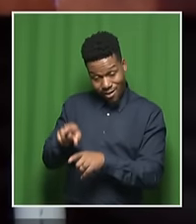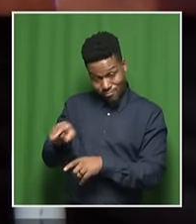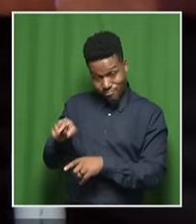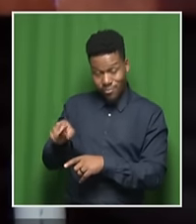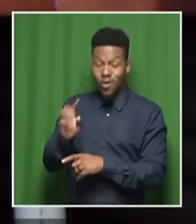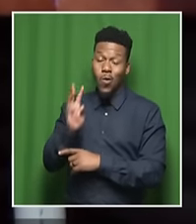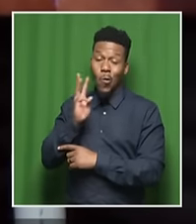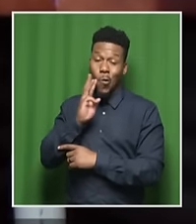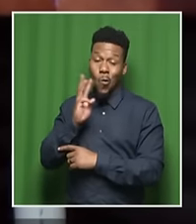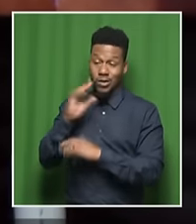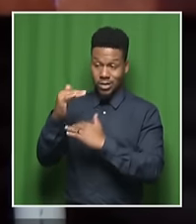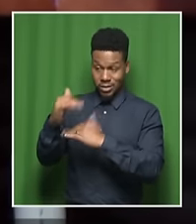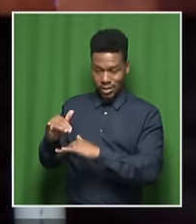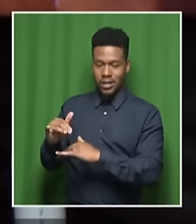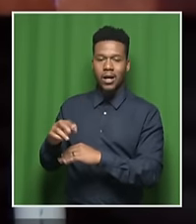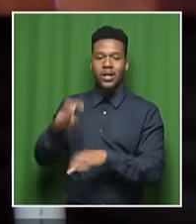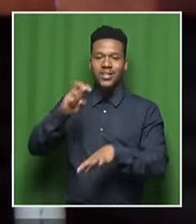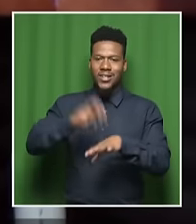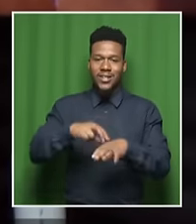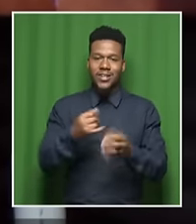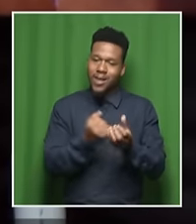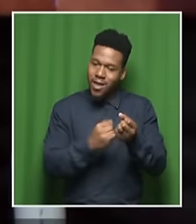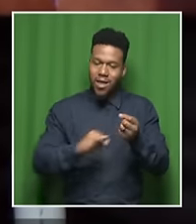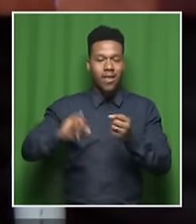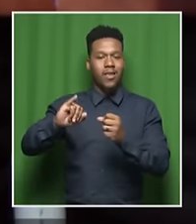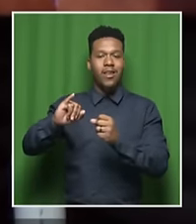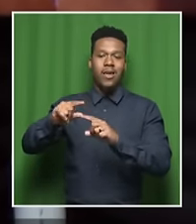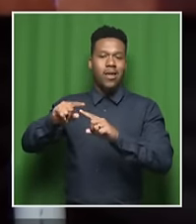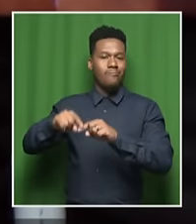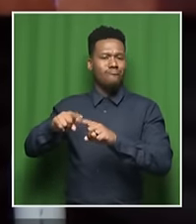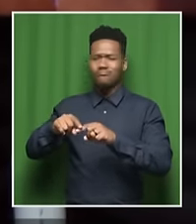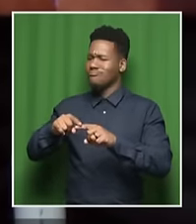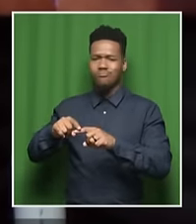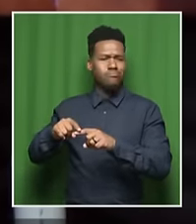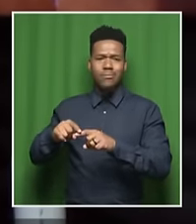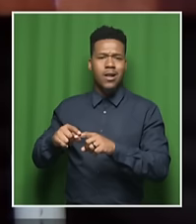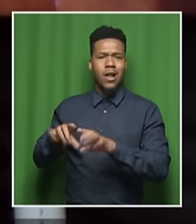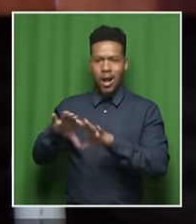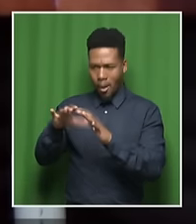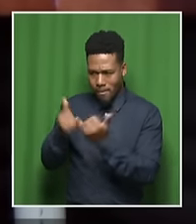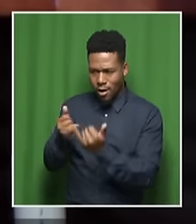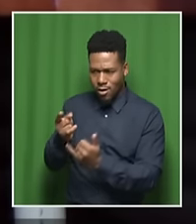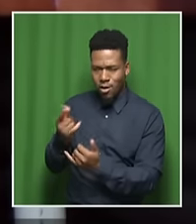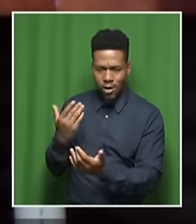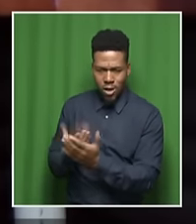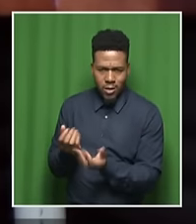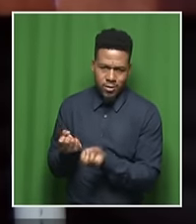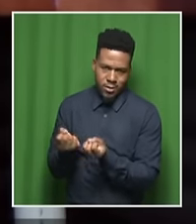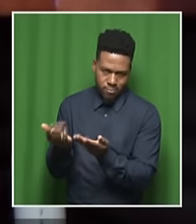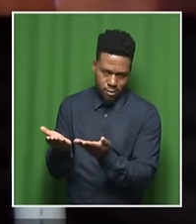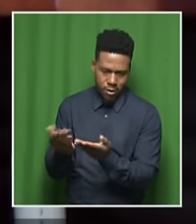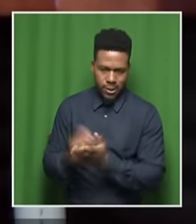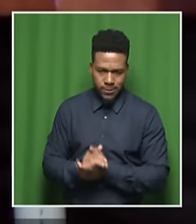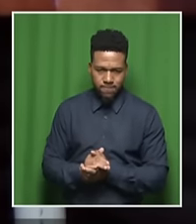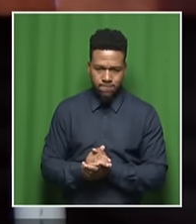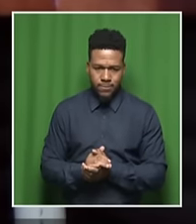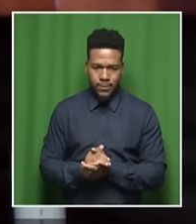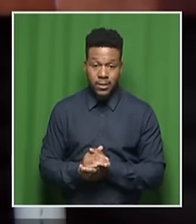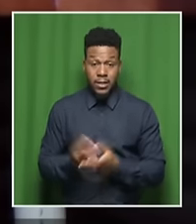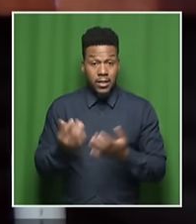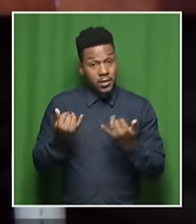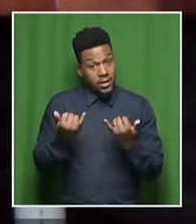independent service providers, ISPs, are going to start coming to the fore. This is being legislated at the moment. It's